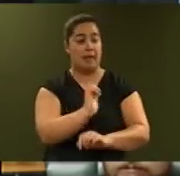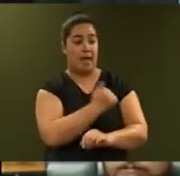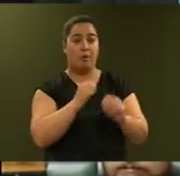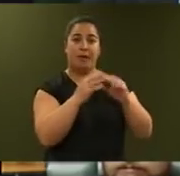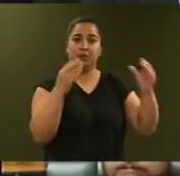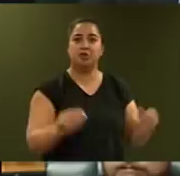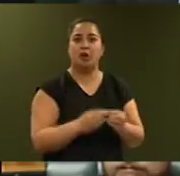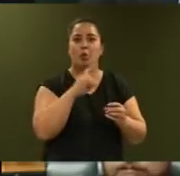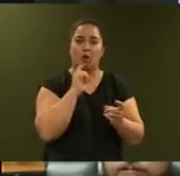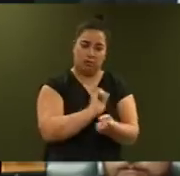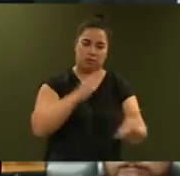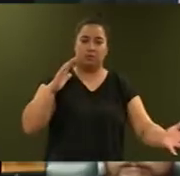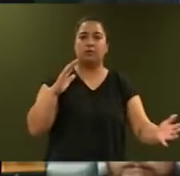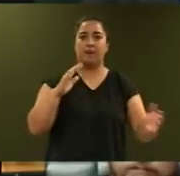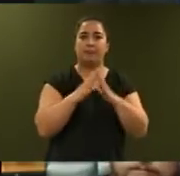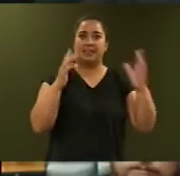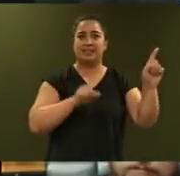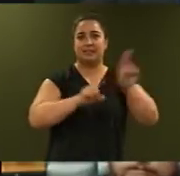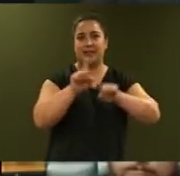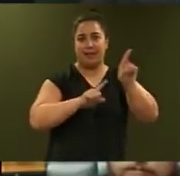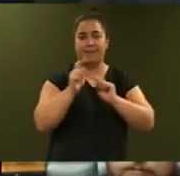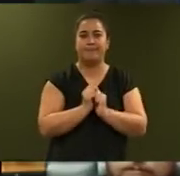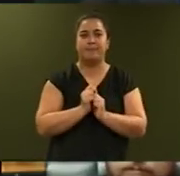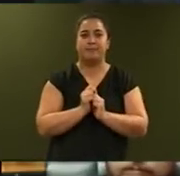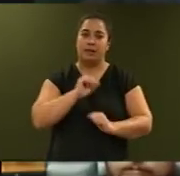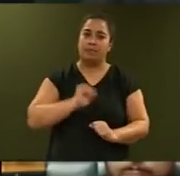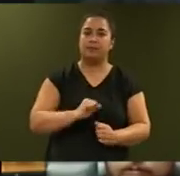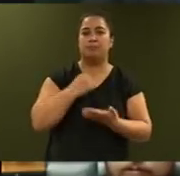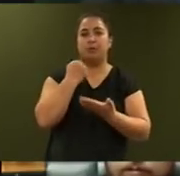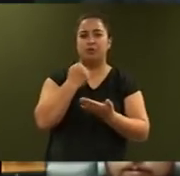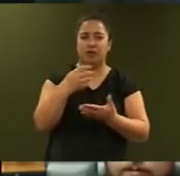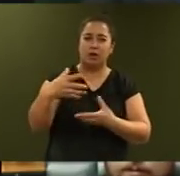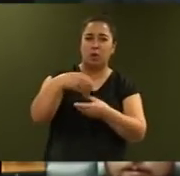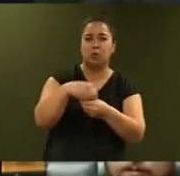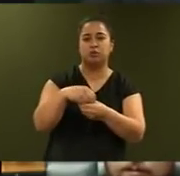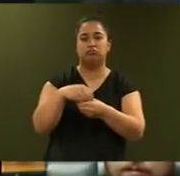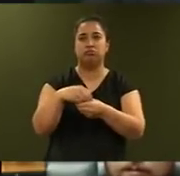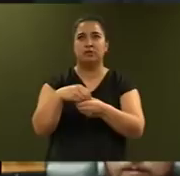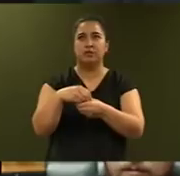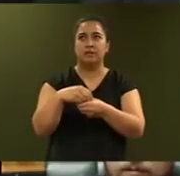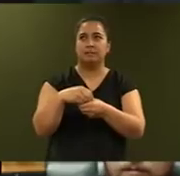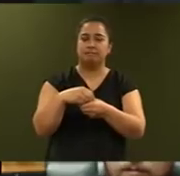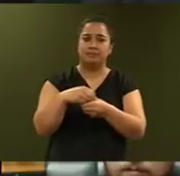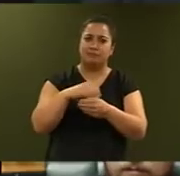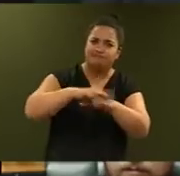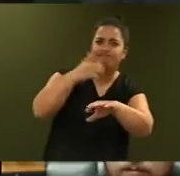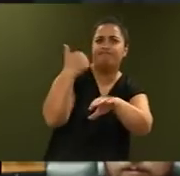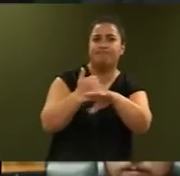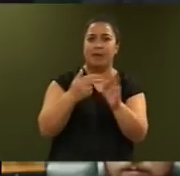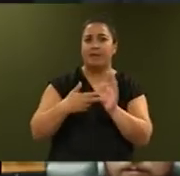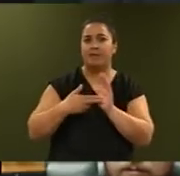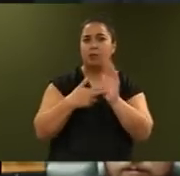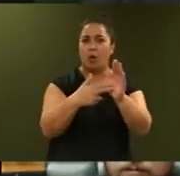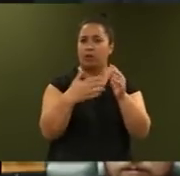up our biggest city. Budget 2018 also includes further funding for reinstating the main north line following the Kaikoura